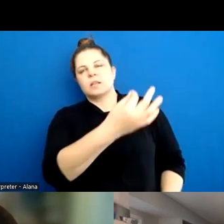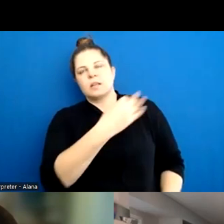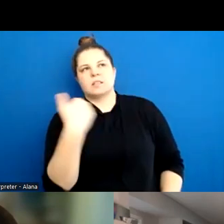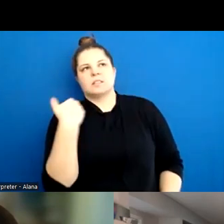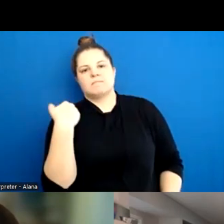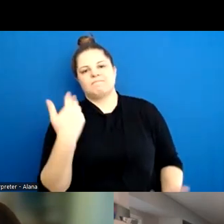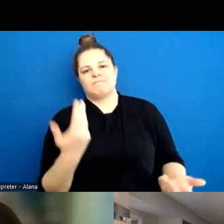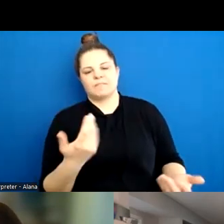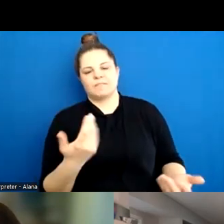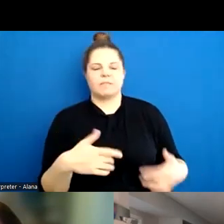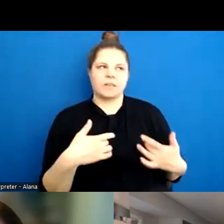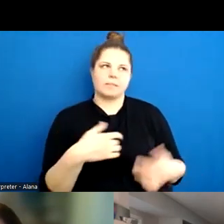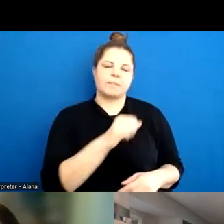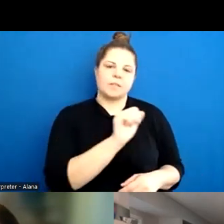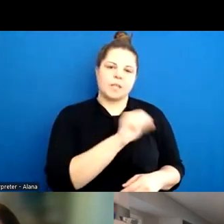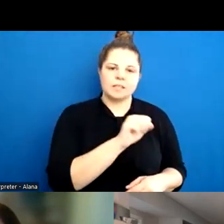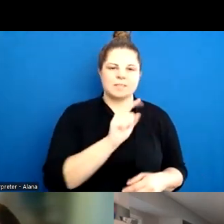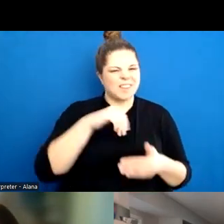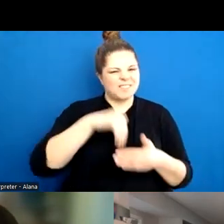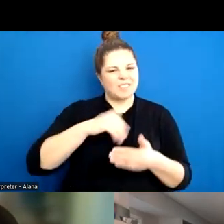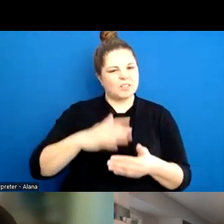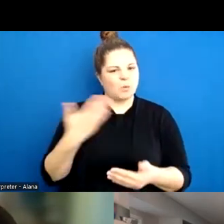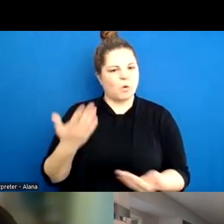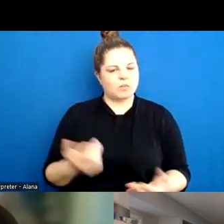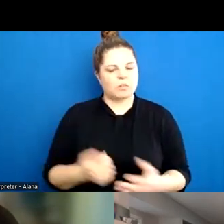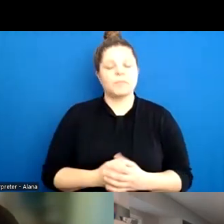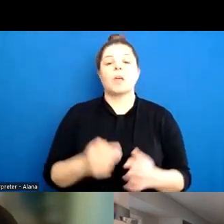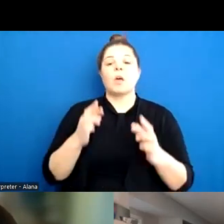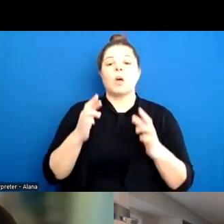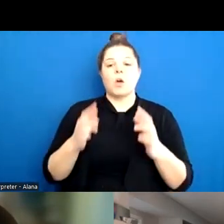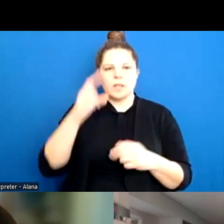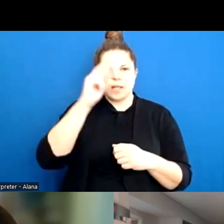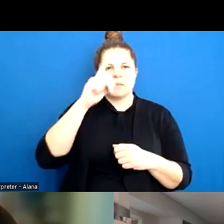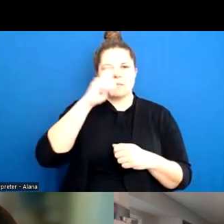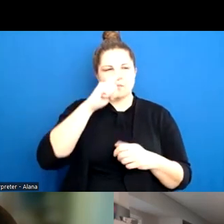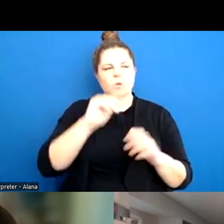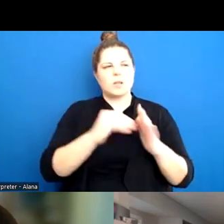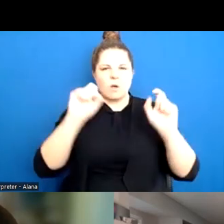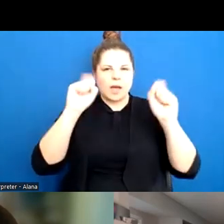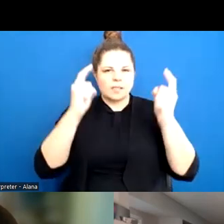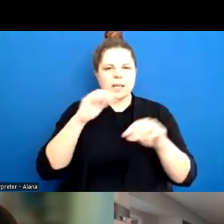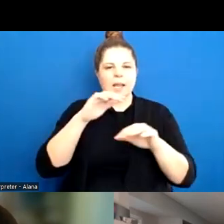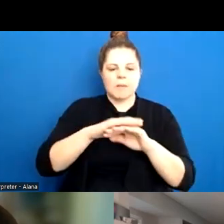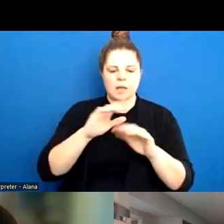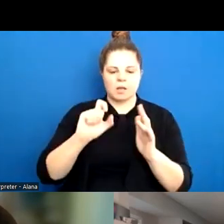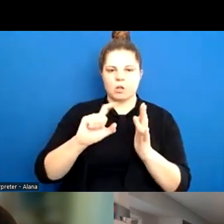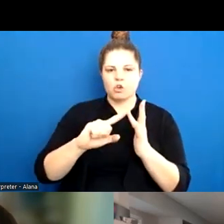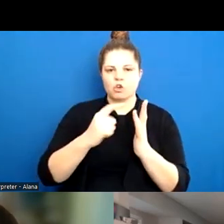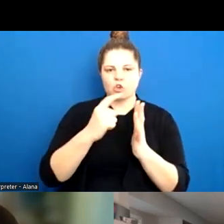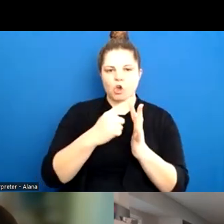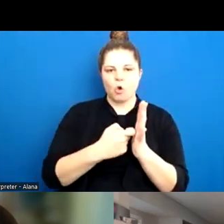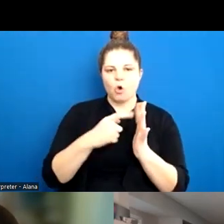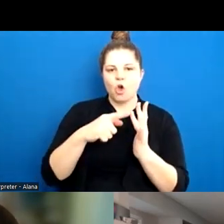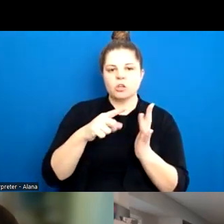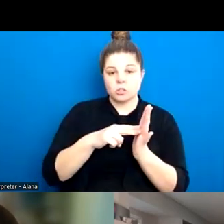now hopefully young people are going to be more and more equipped with concepts of coercion and also understanding different trauma responses to